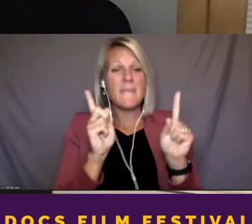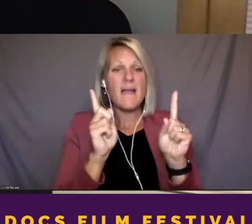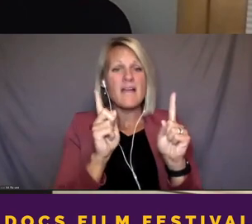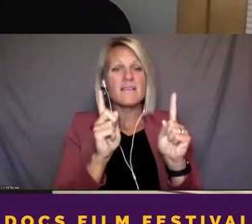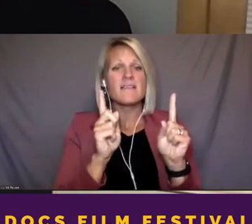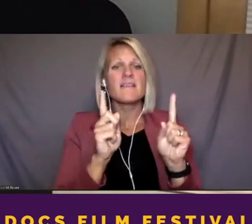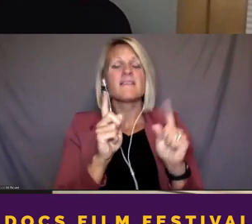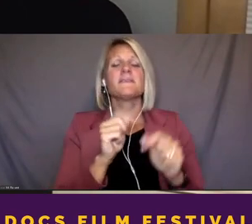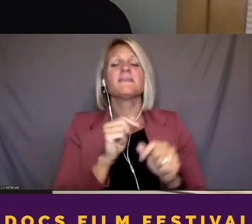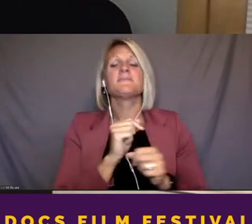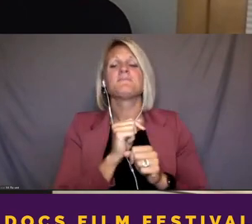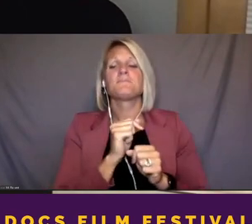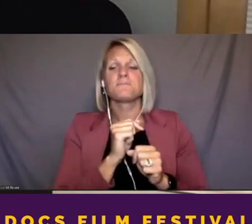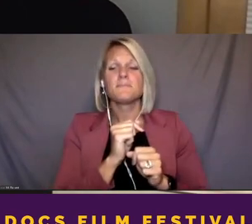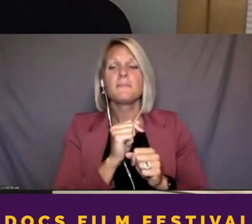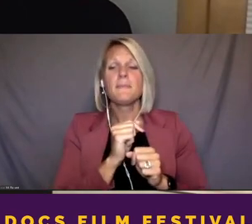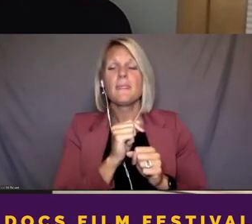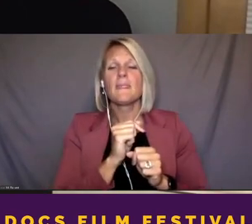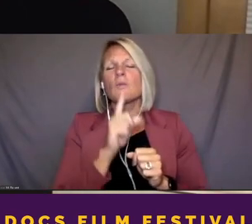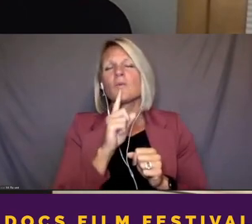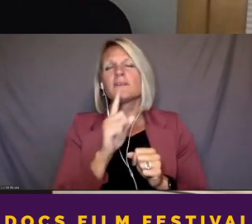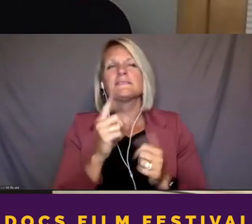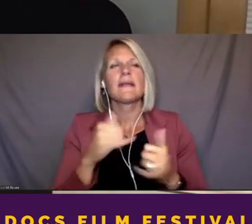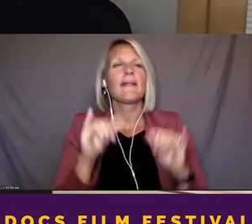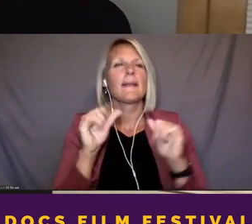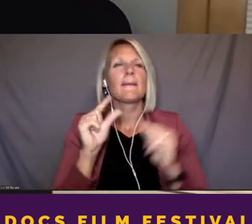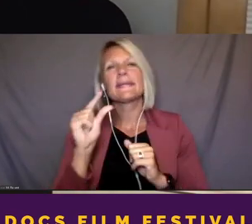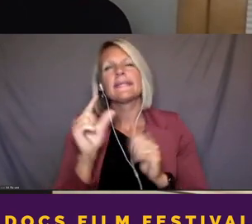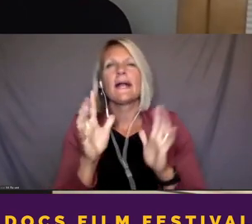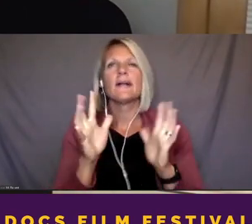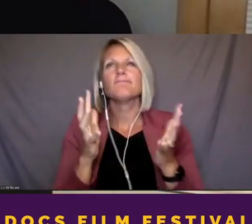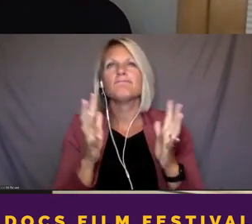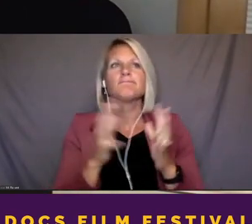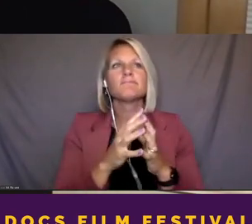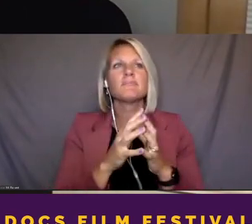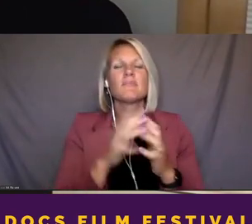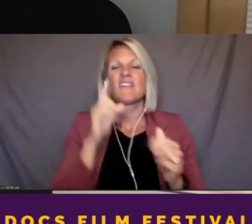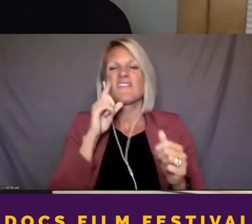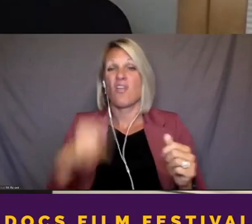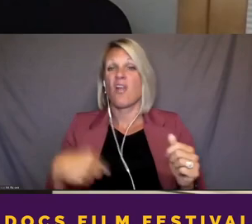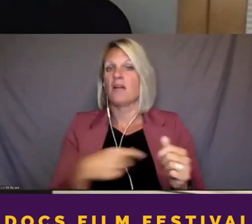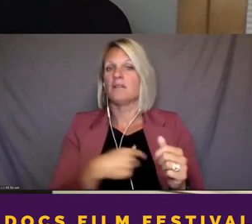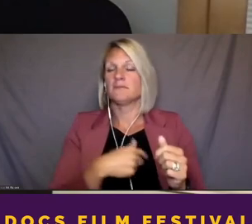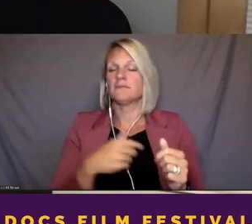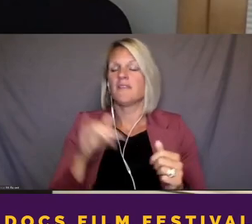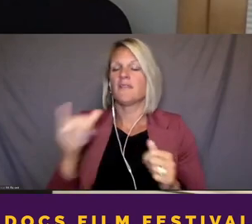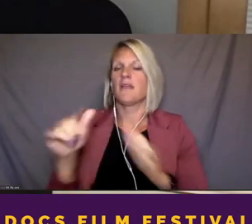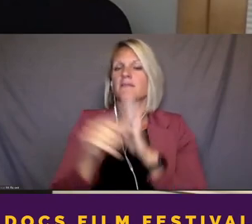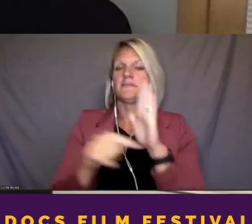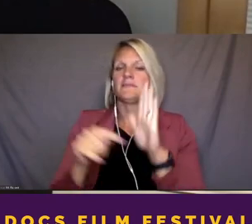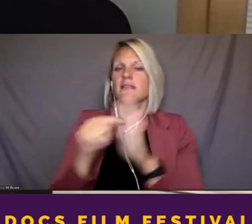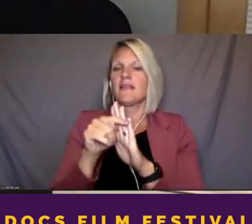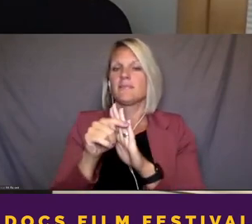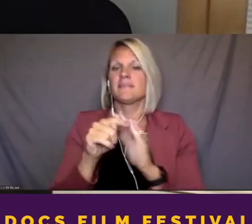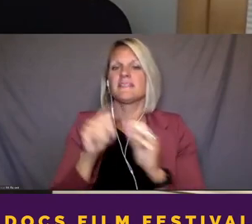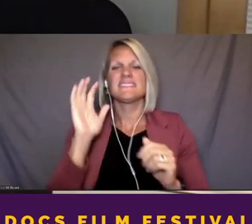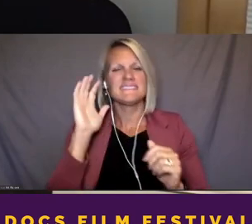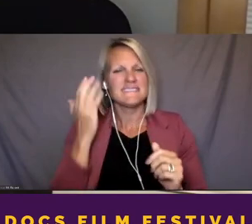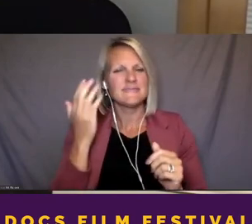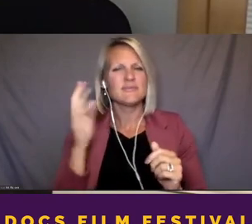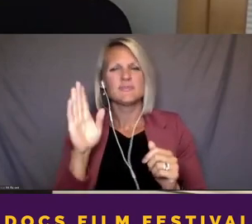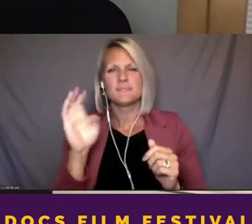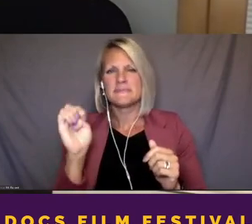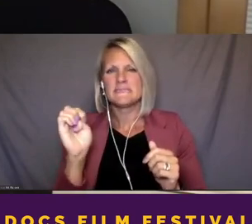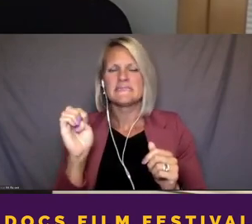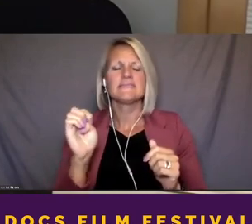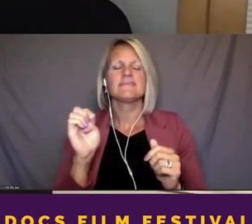I guess, for us at that point in time, it seemed to be another